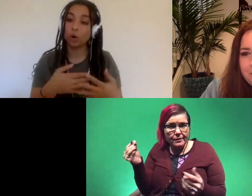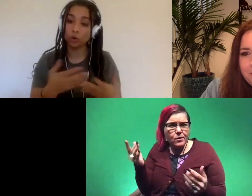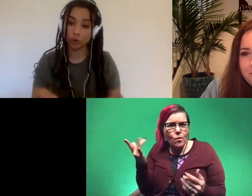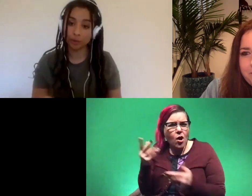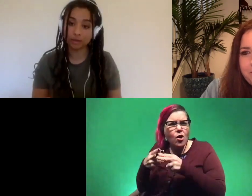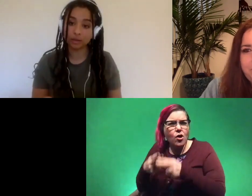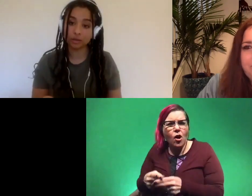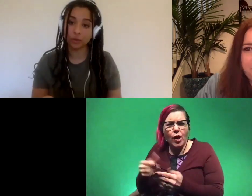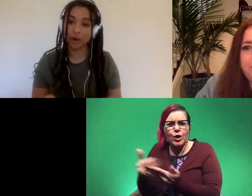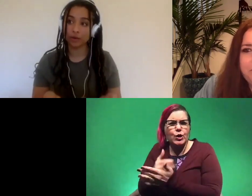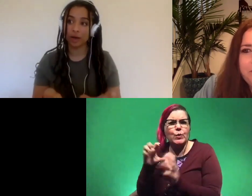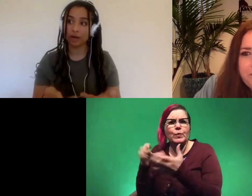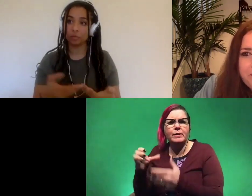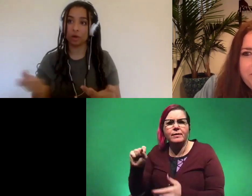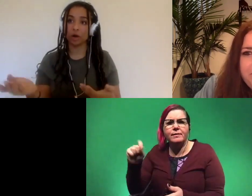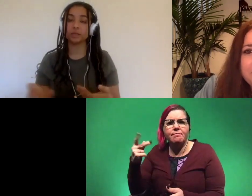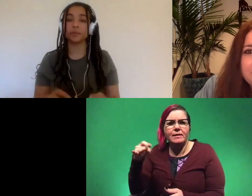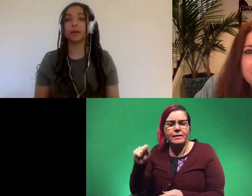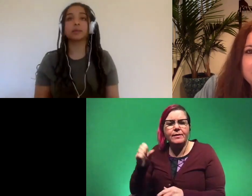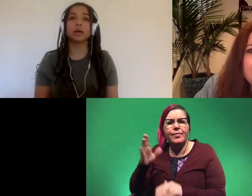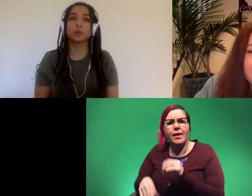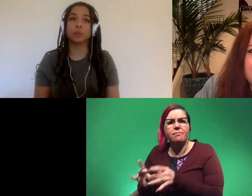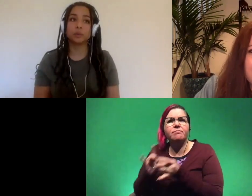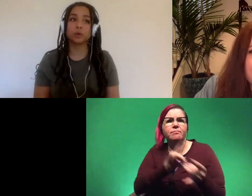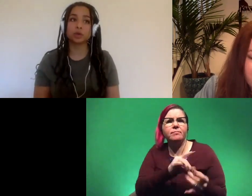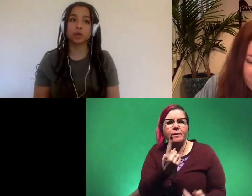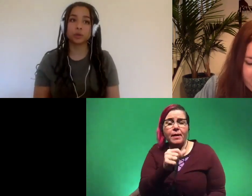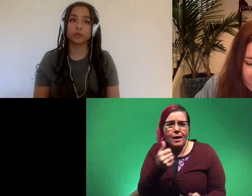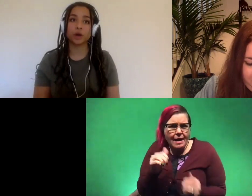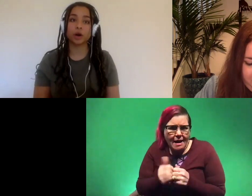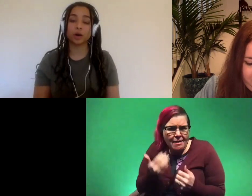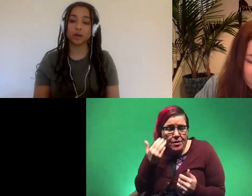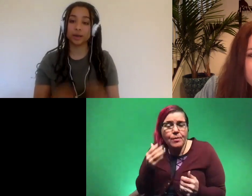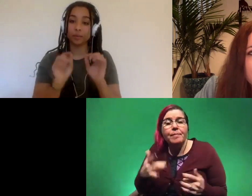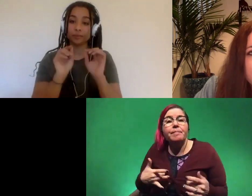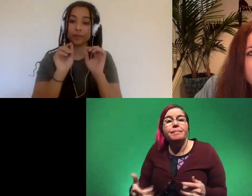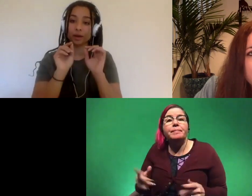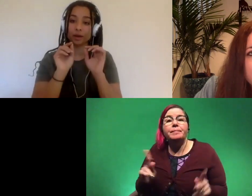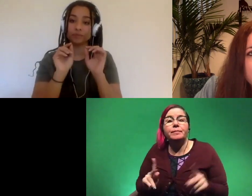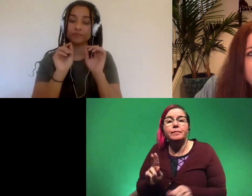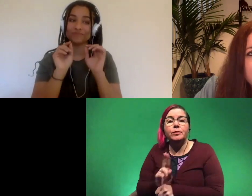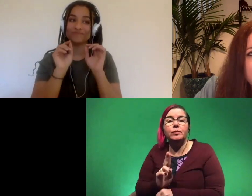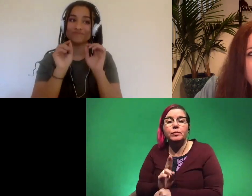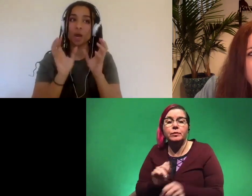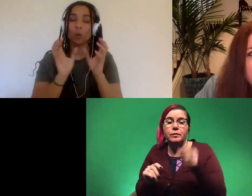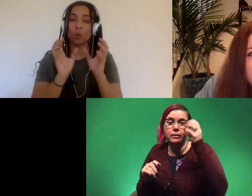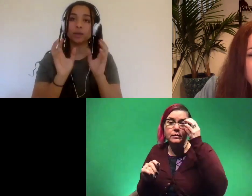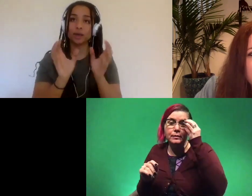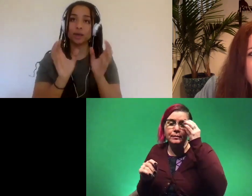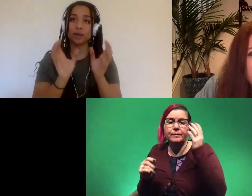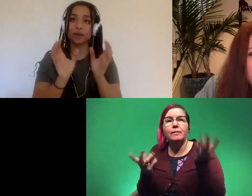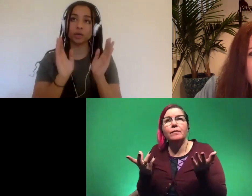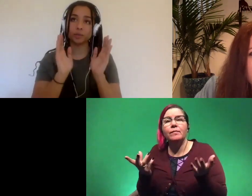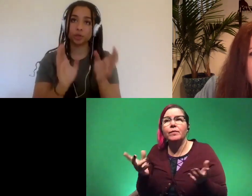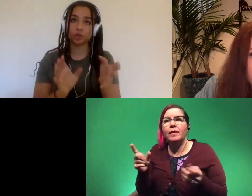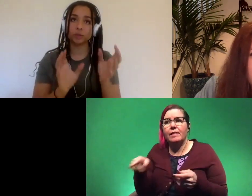call that a whole new species rather than it belonging to something else and what people usually use are like what they think